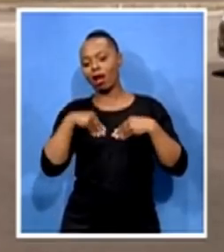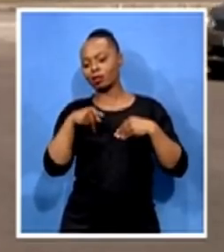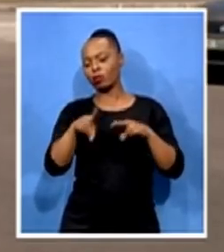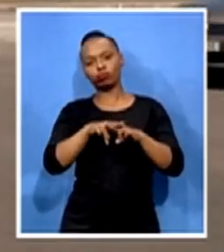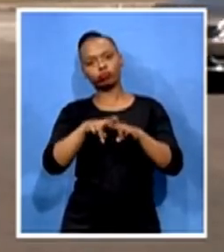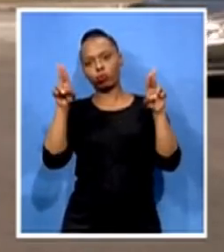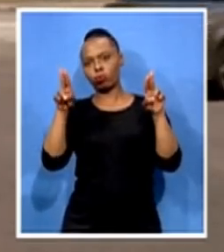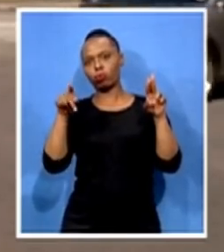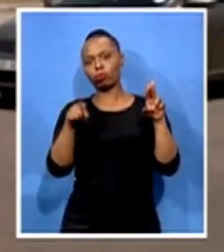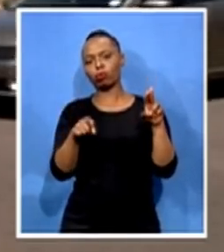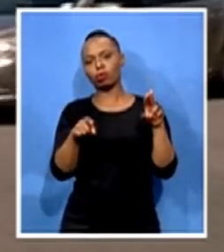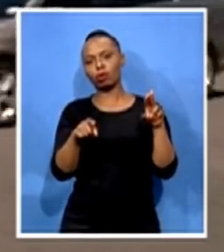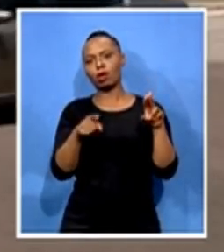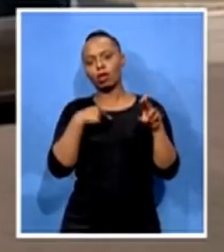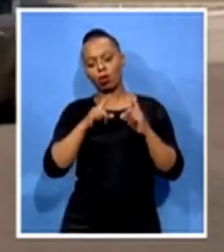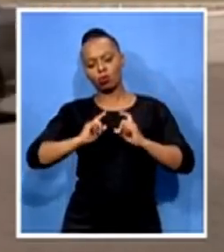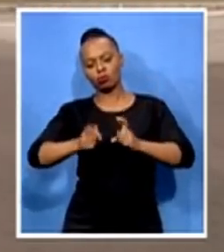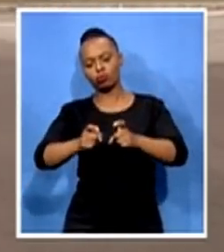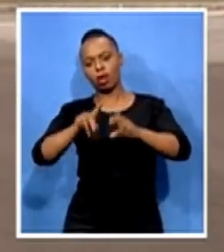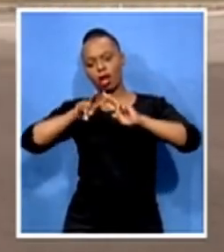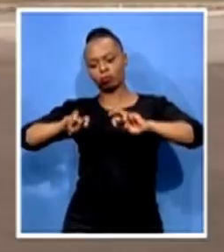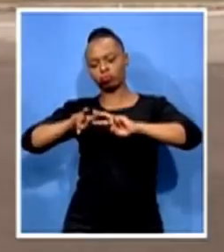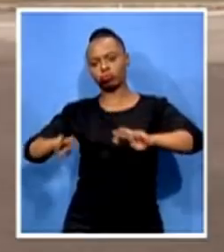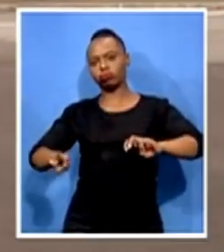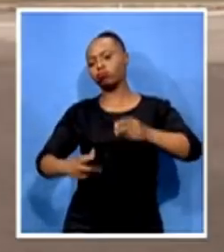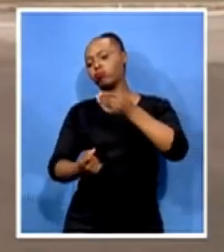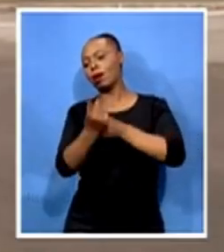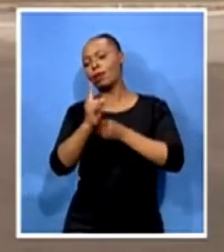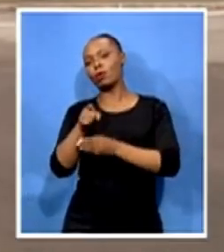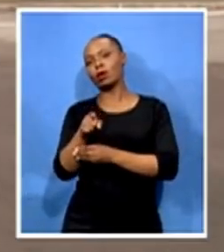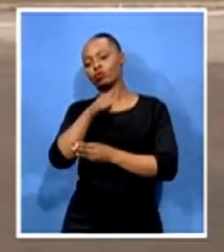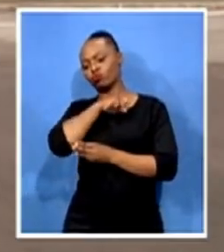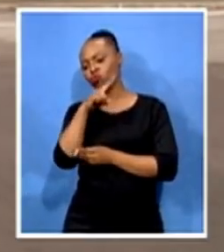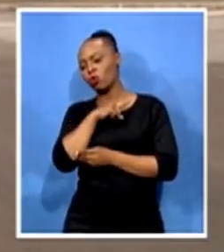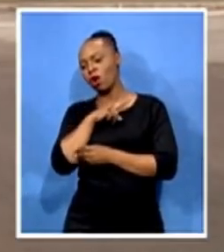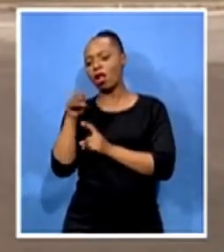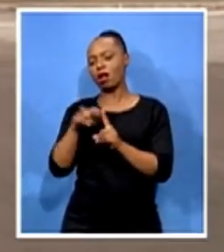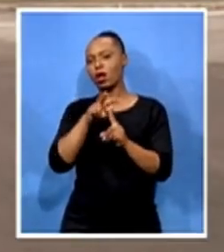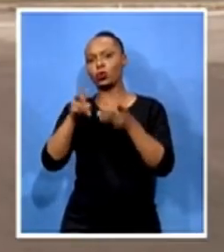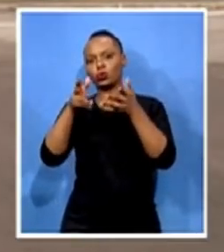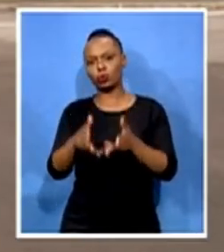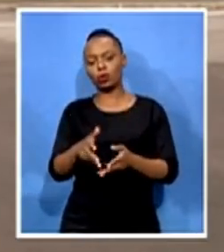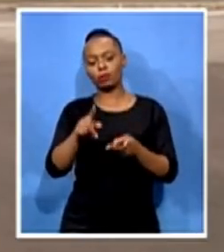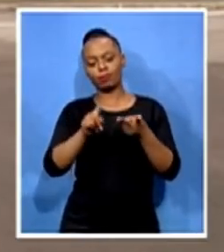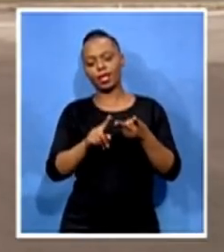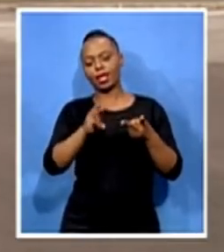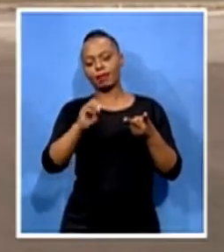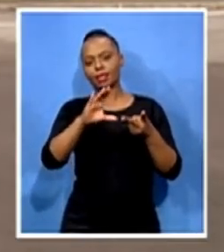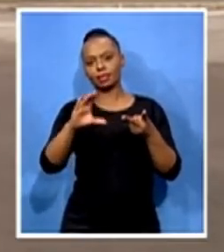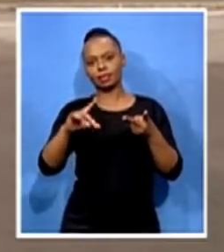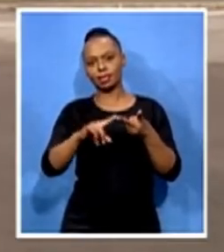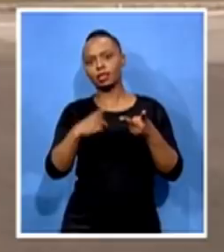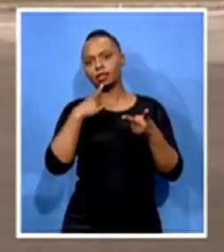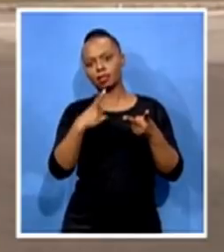into the matter. And the MEC says she'll also be looking into what actually caused the clashes